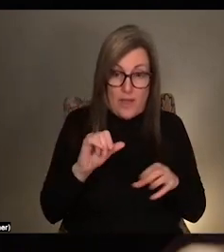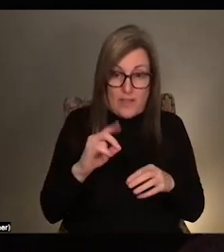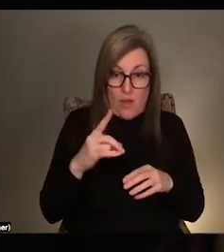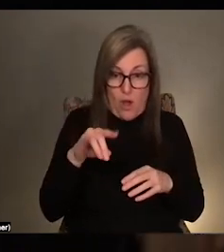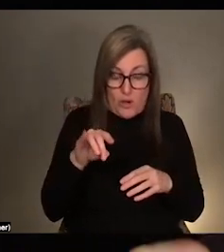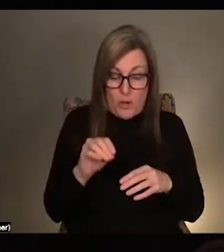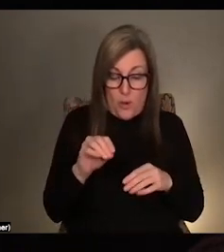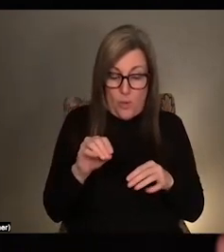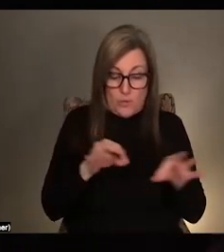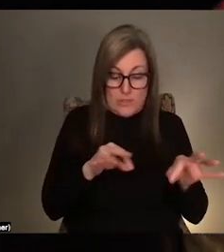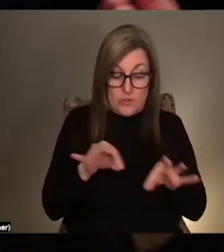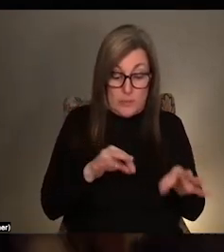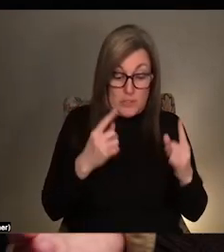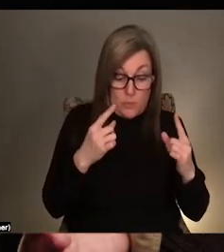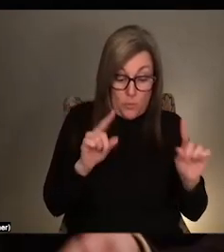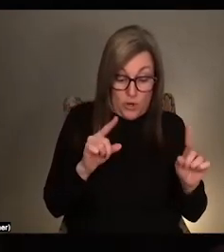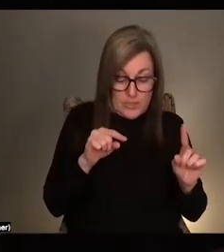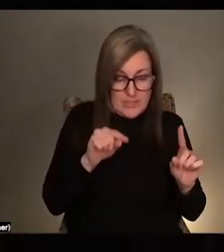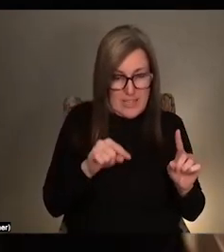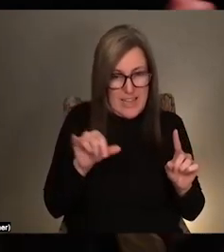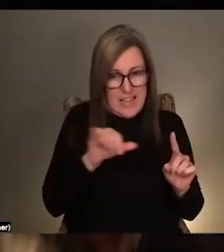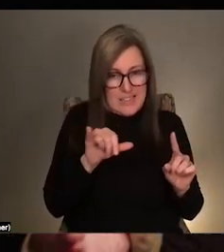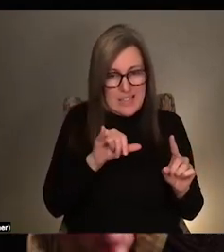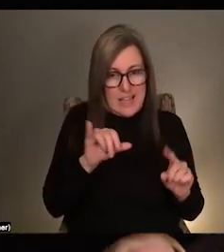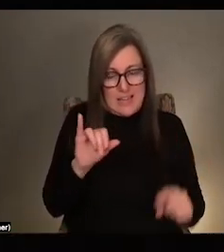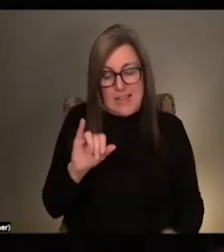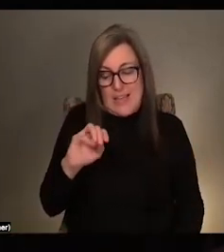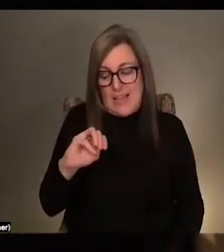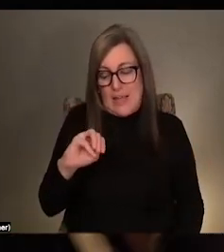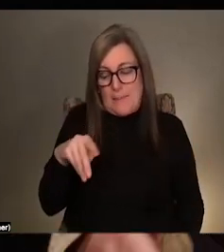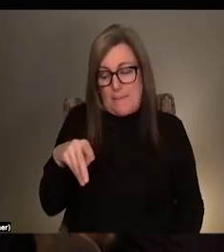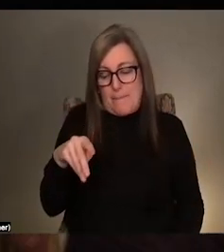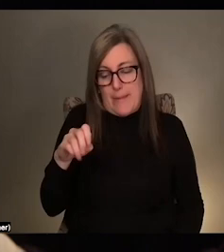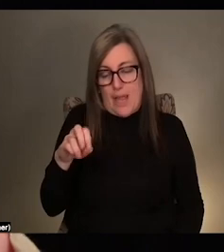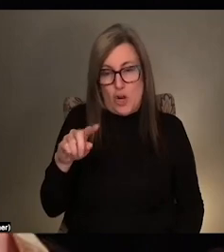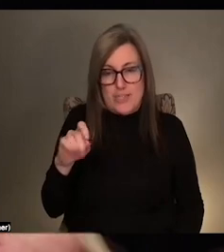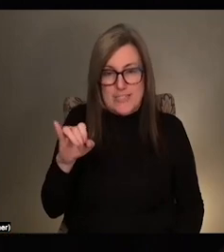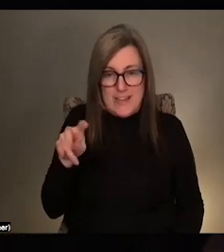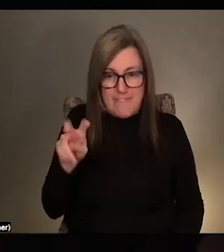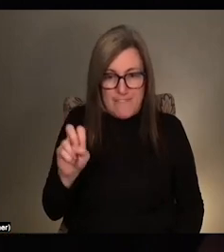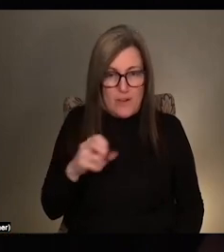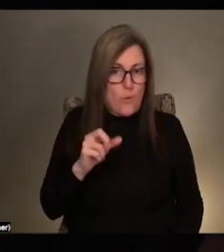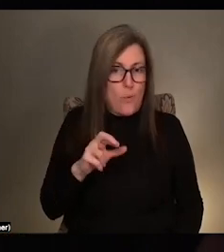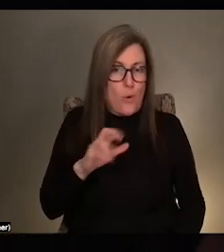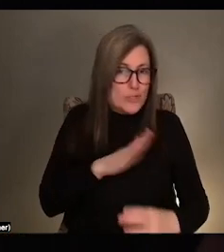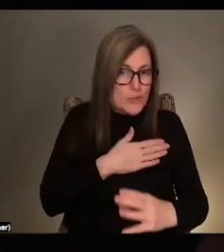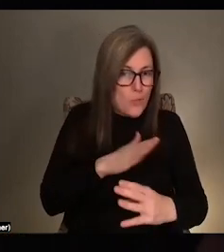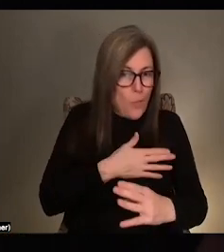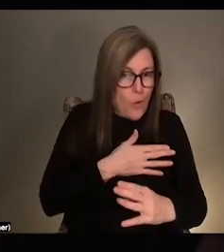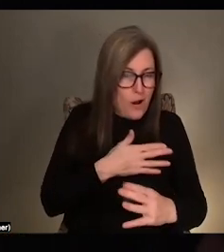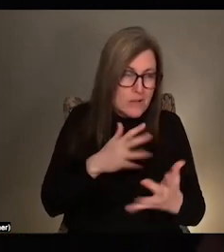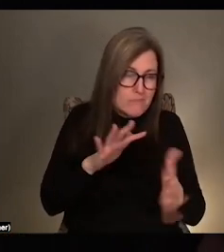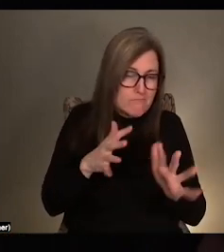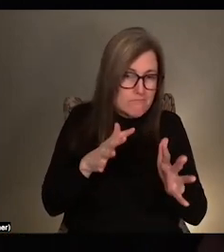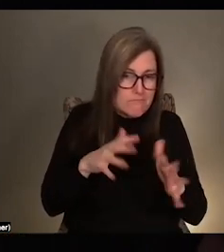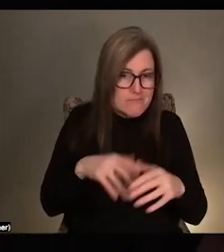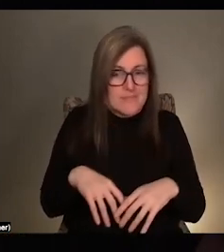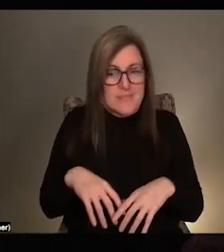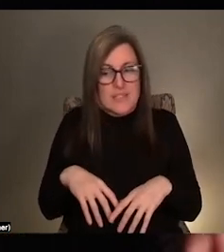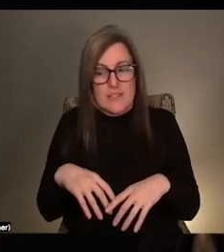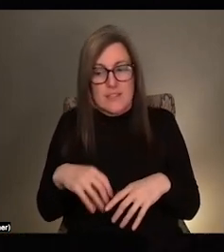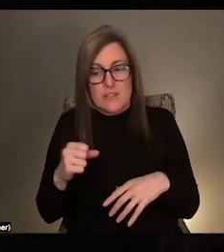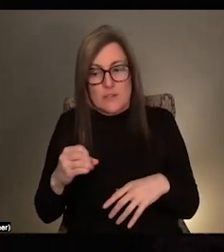it also functions as like an imperative or as a direction or as a score itself. so thinking about,